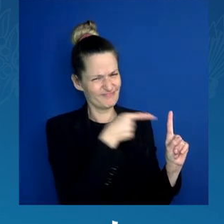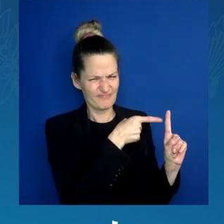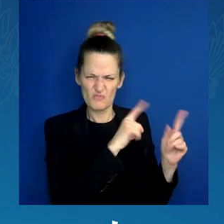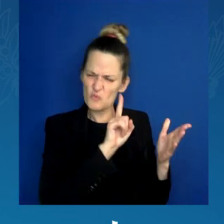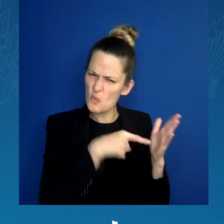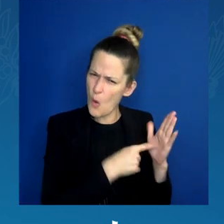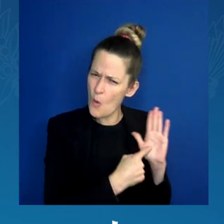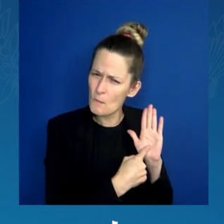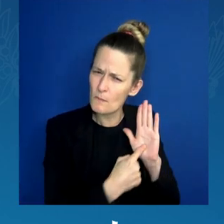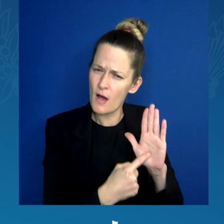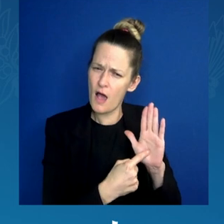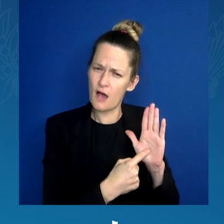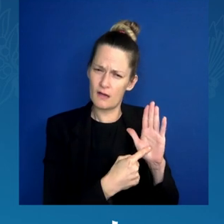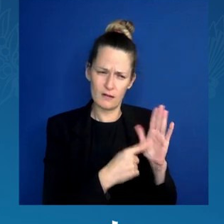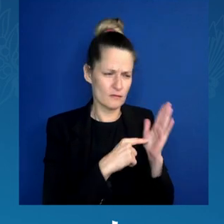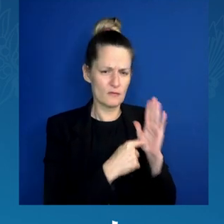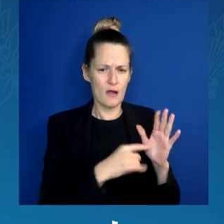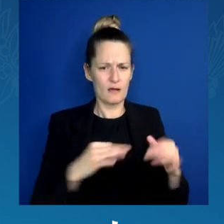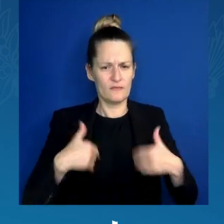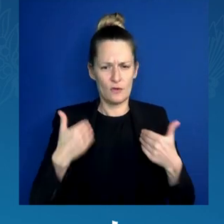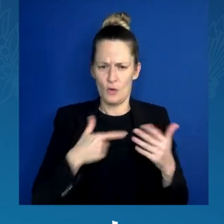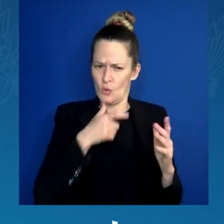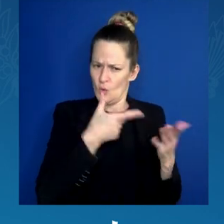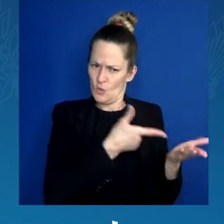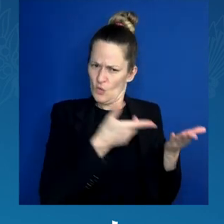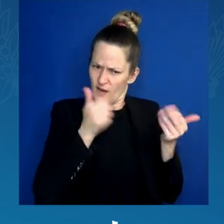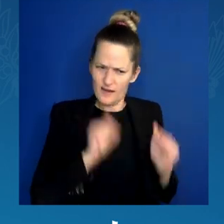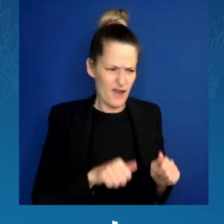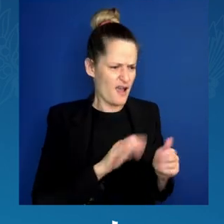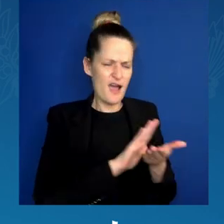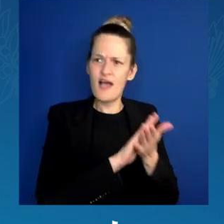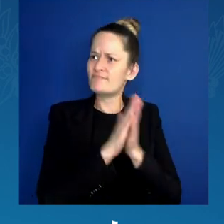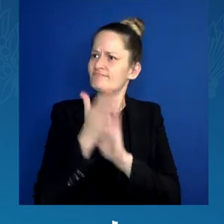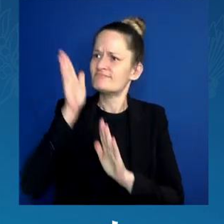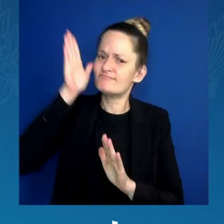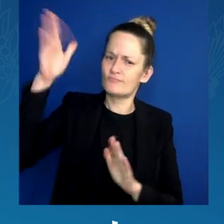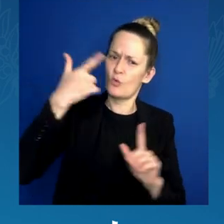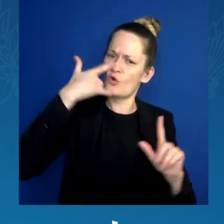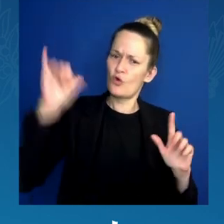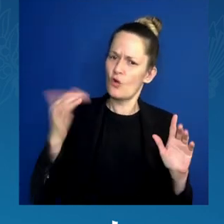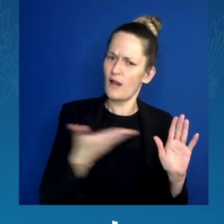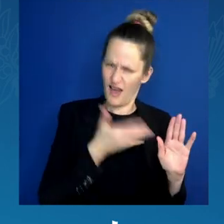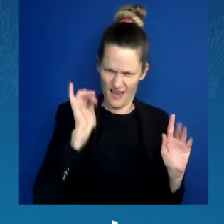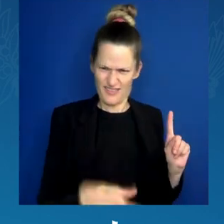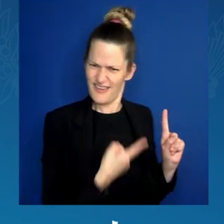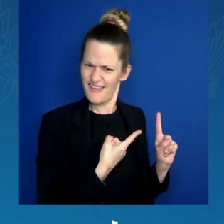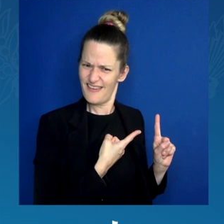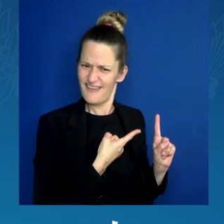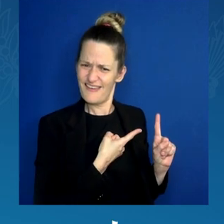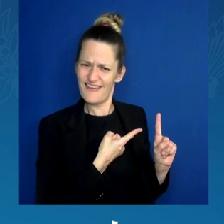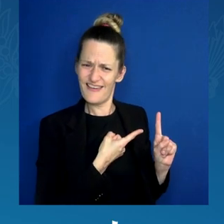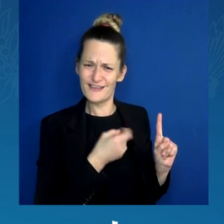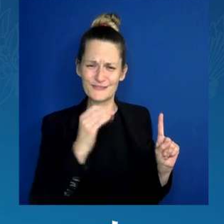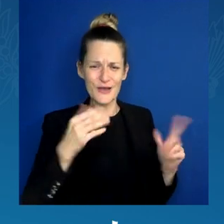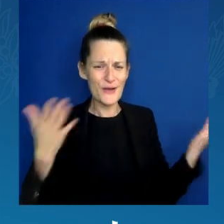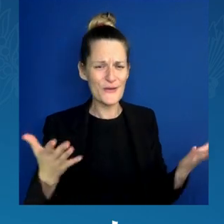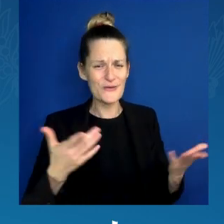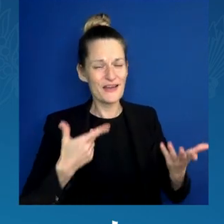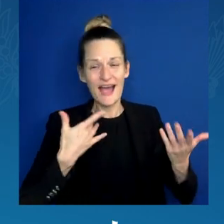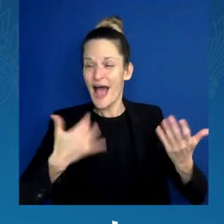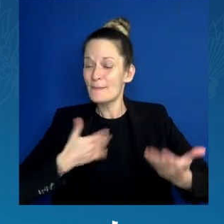as a nation. So it is good to be back in Michigan. It is good to be back in Detroit.